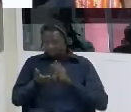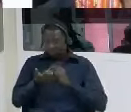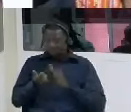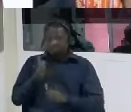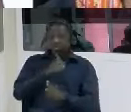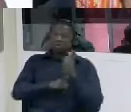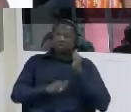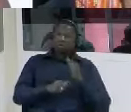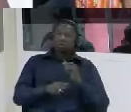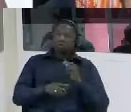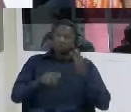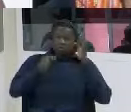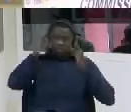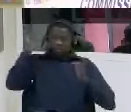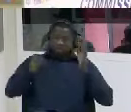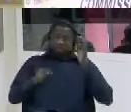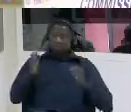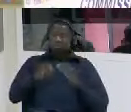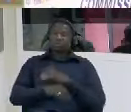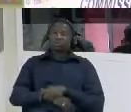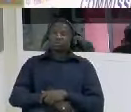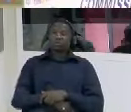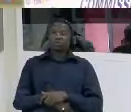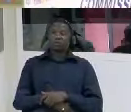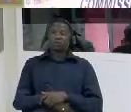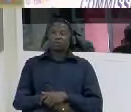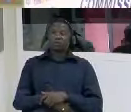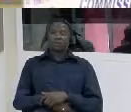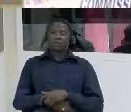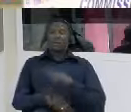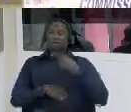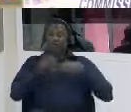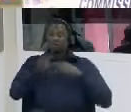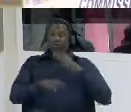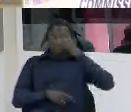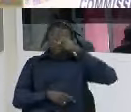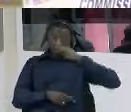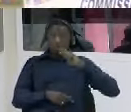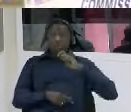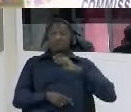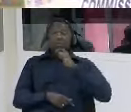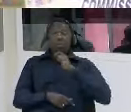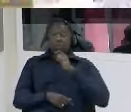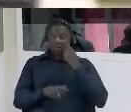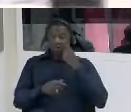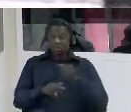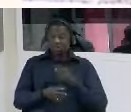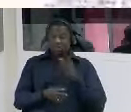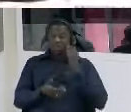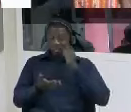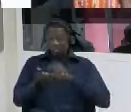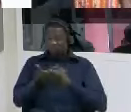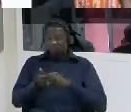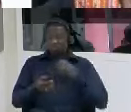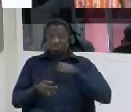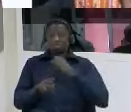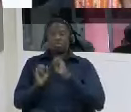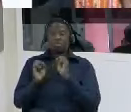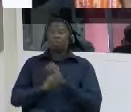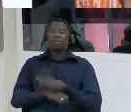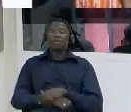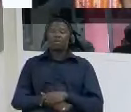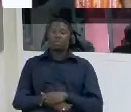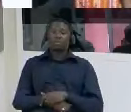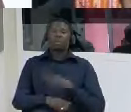the police officer said the signature was not mine so my signature was thrown away it was not